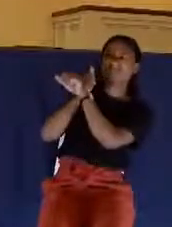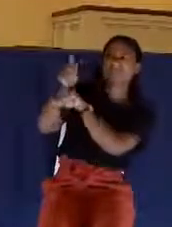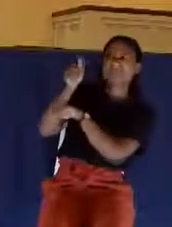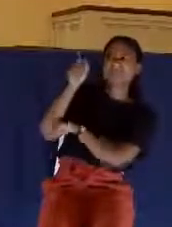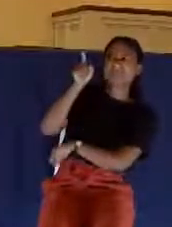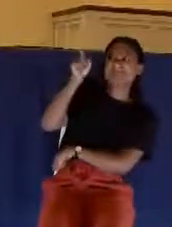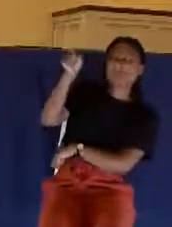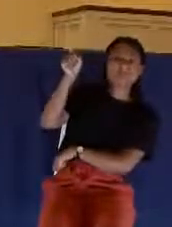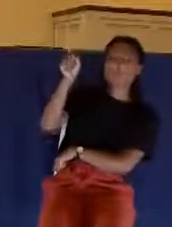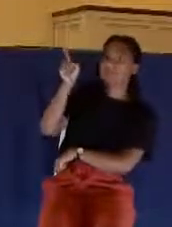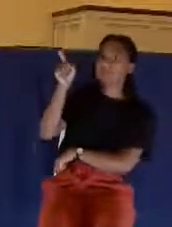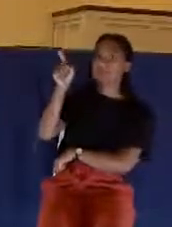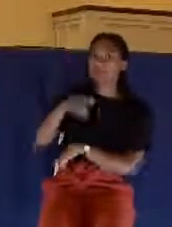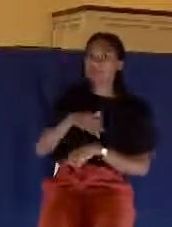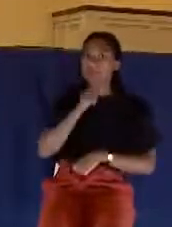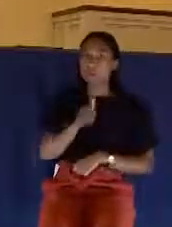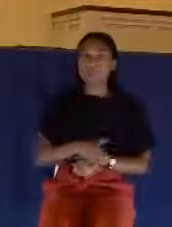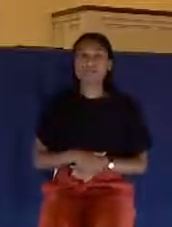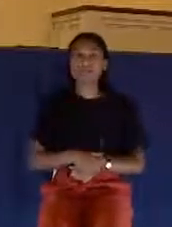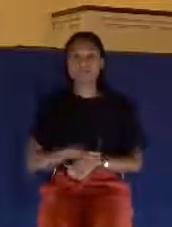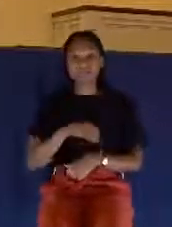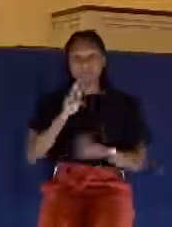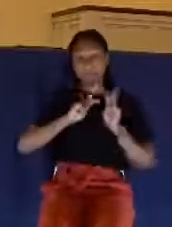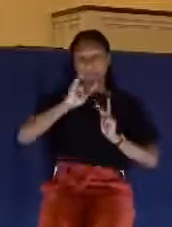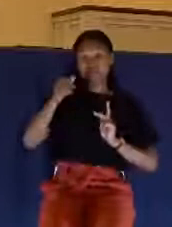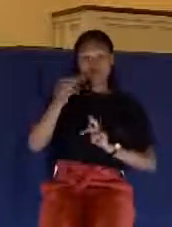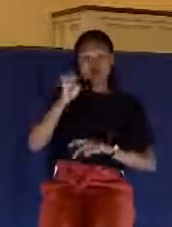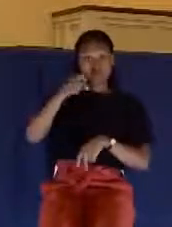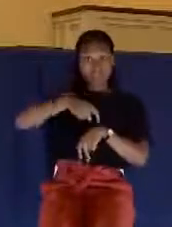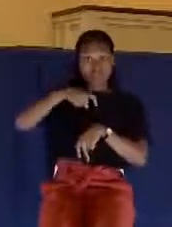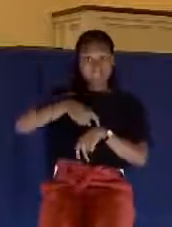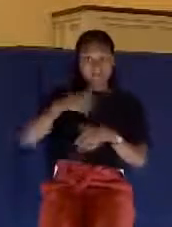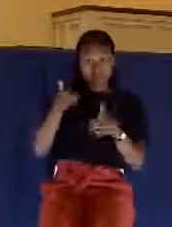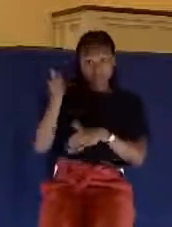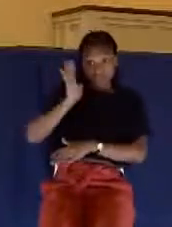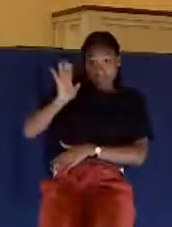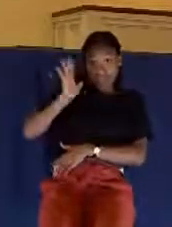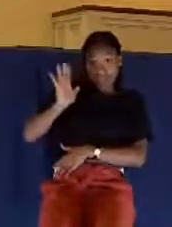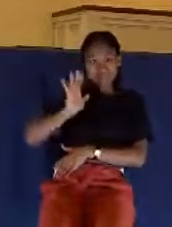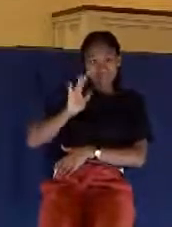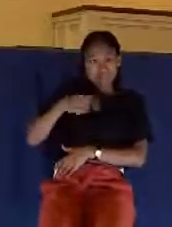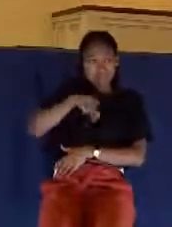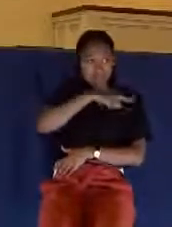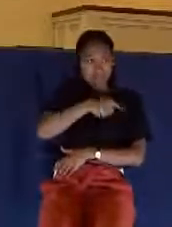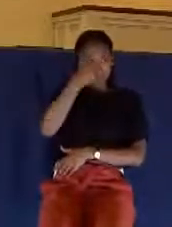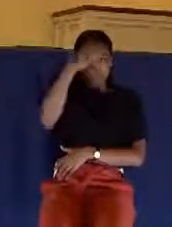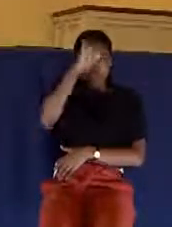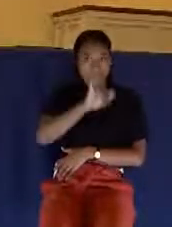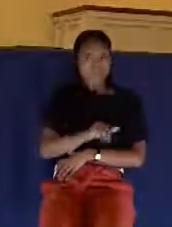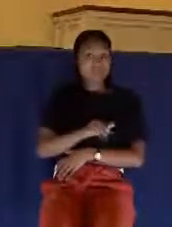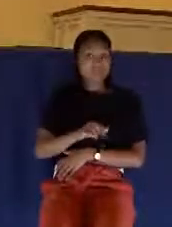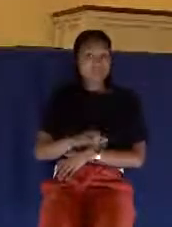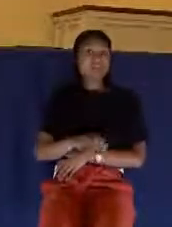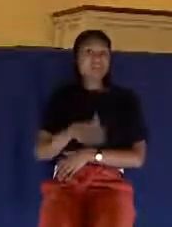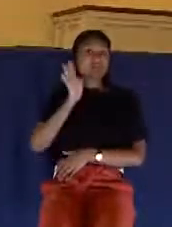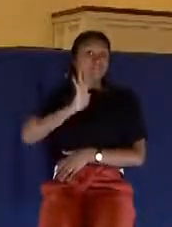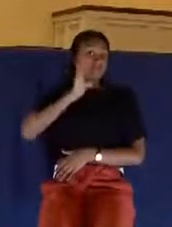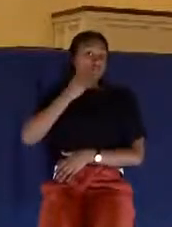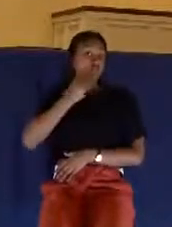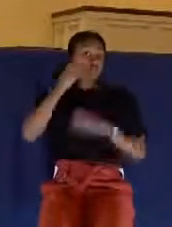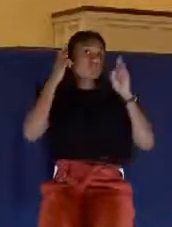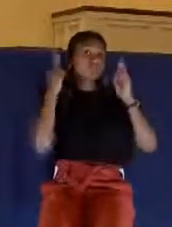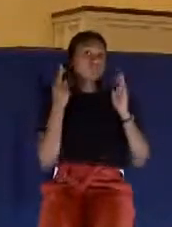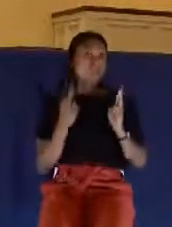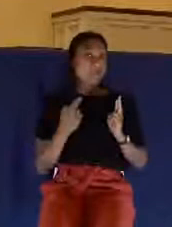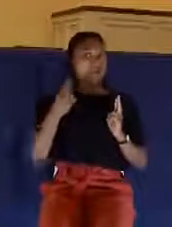Now, this was the way that they were thinking back in James' day. In fact, there were some Jewish rabbis in that day that believed that God was